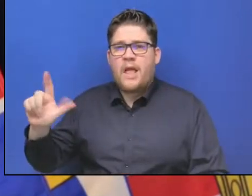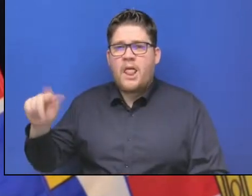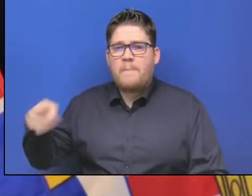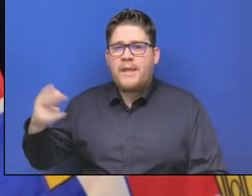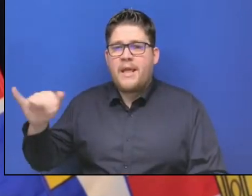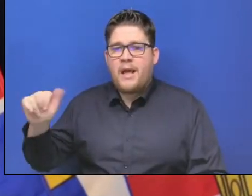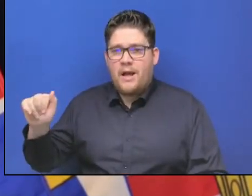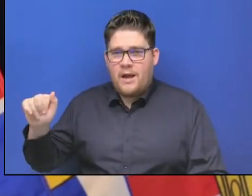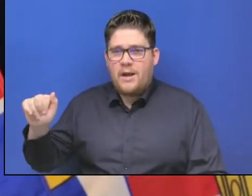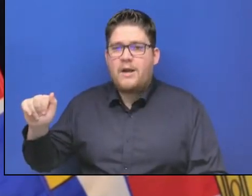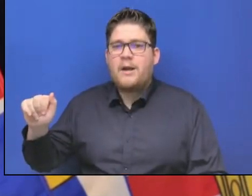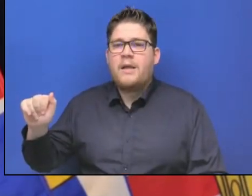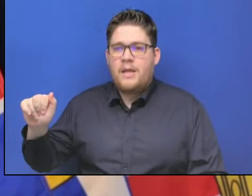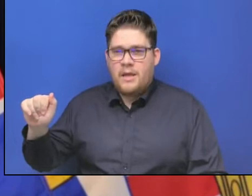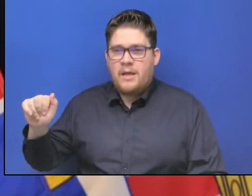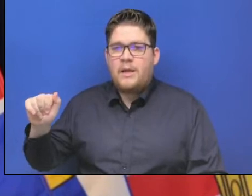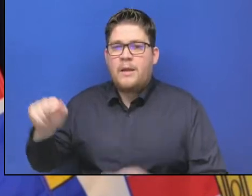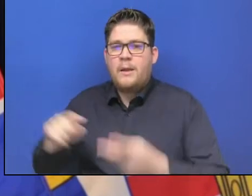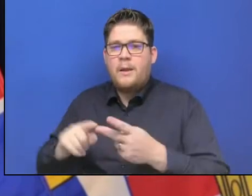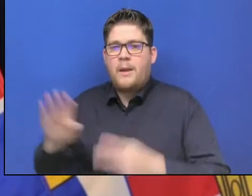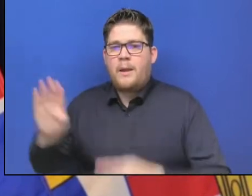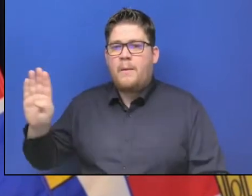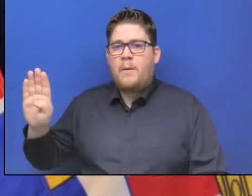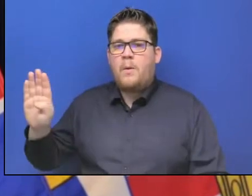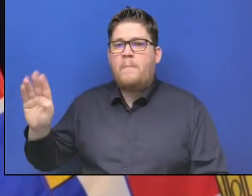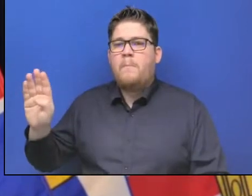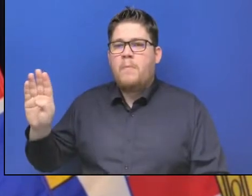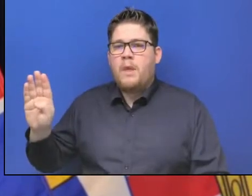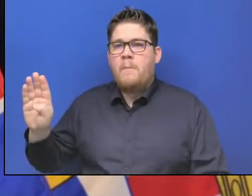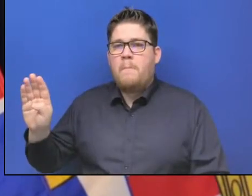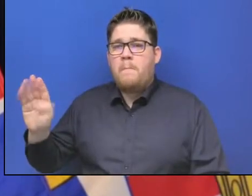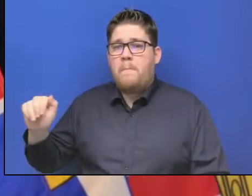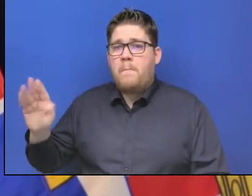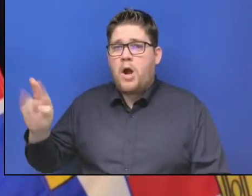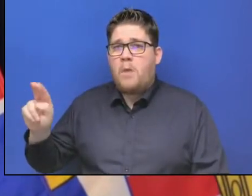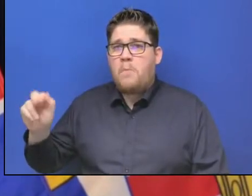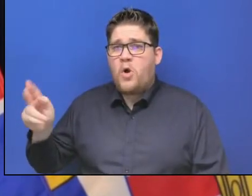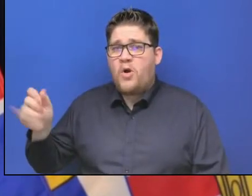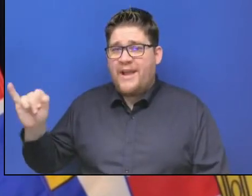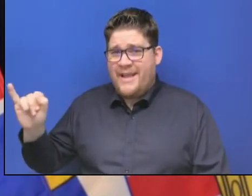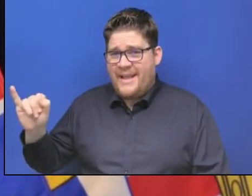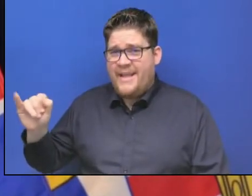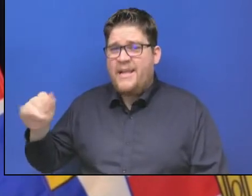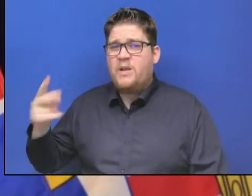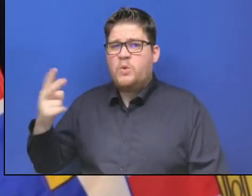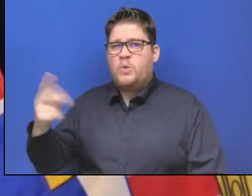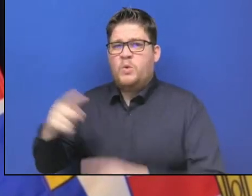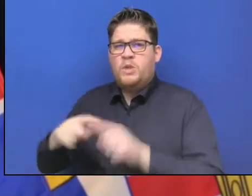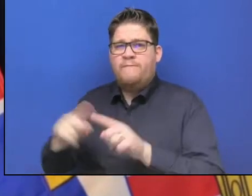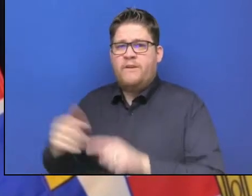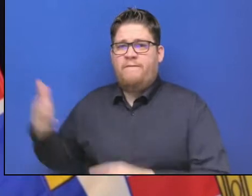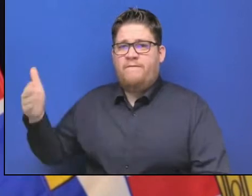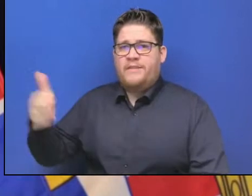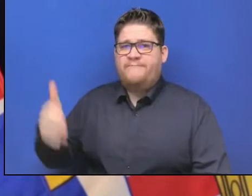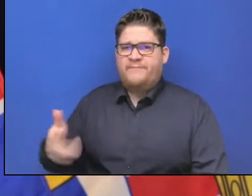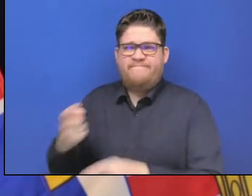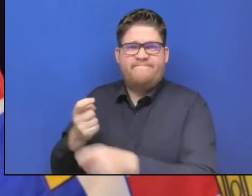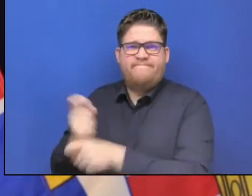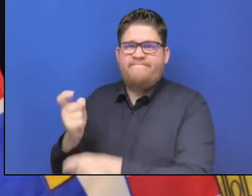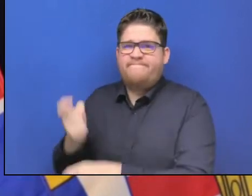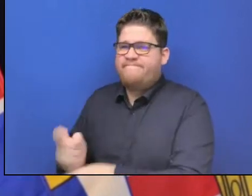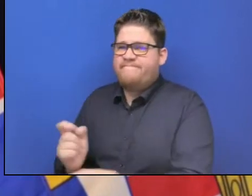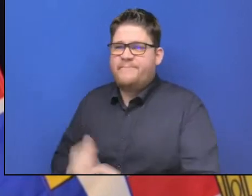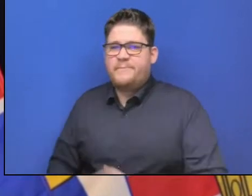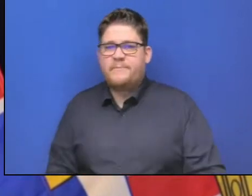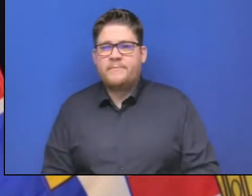hatchery on Vancouver Island that also has been damaged due to the flood. After Dylan and his brother have a 25